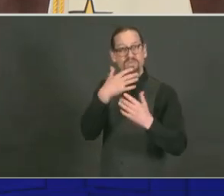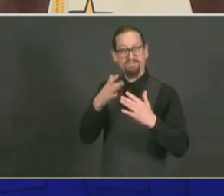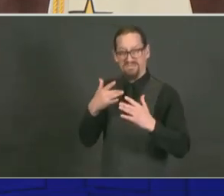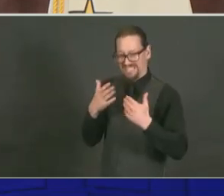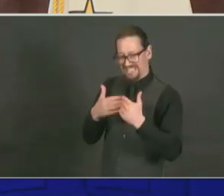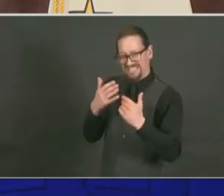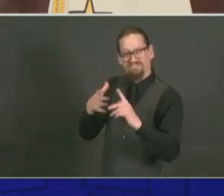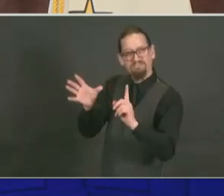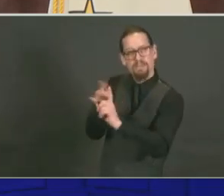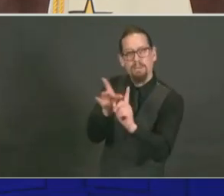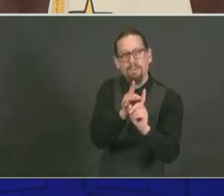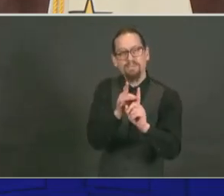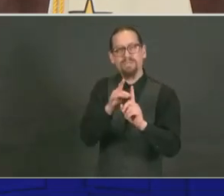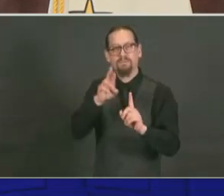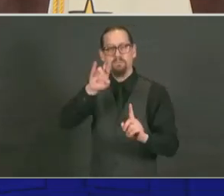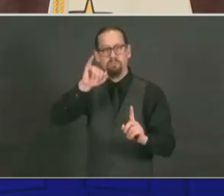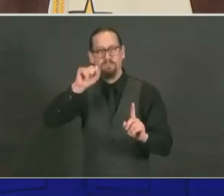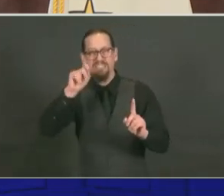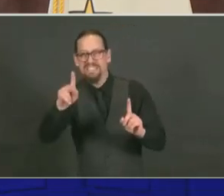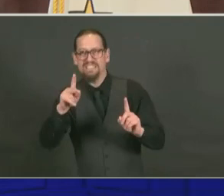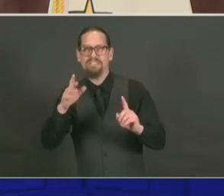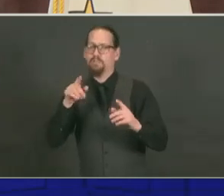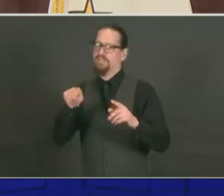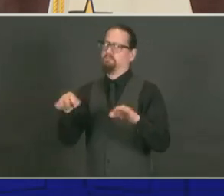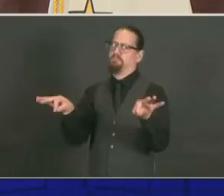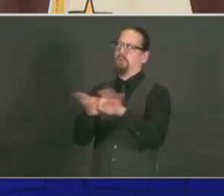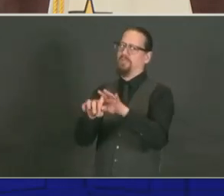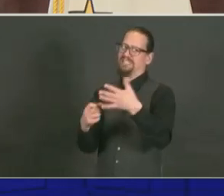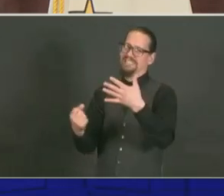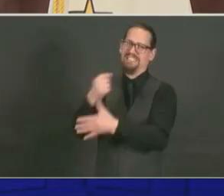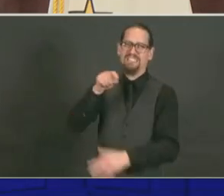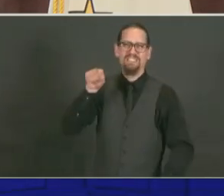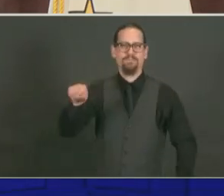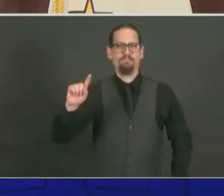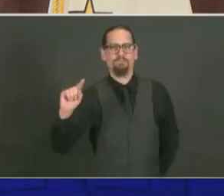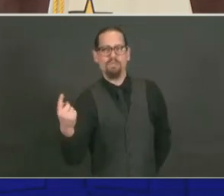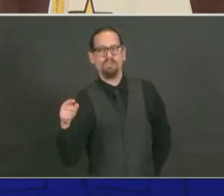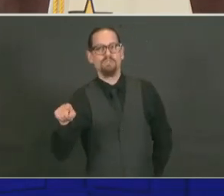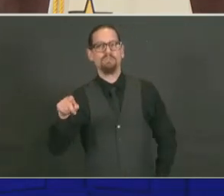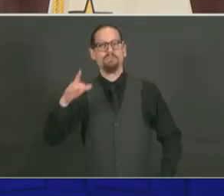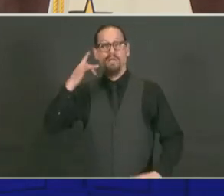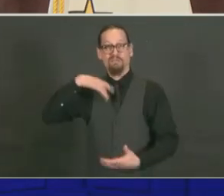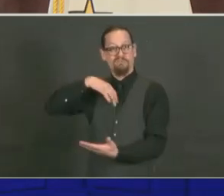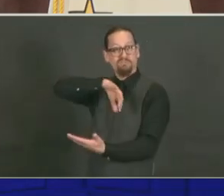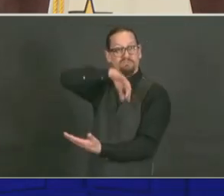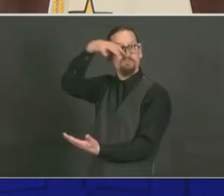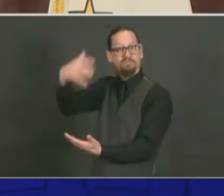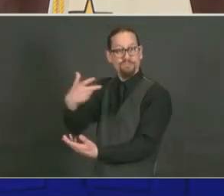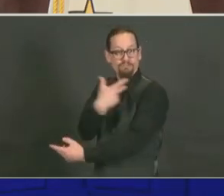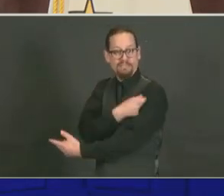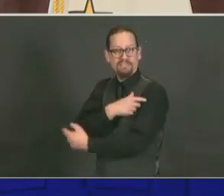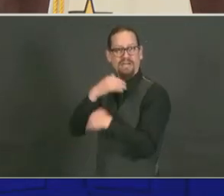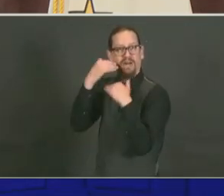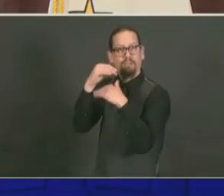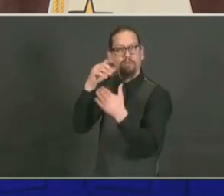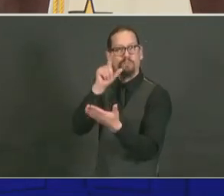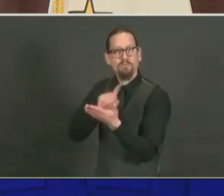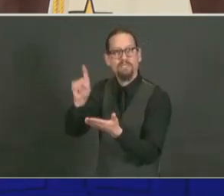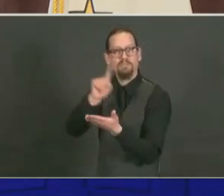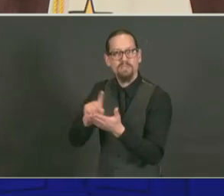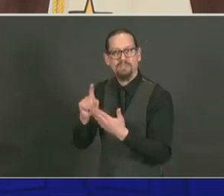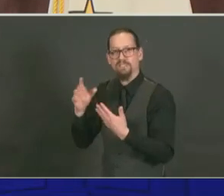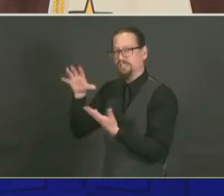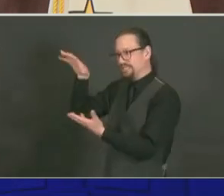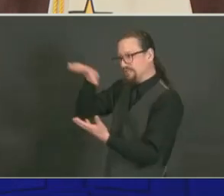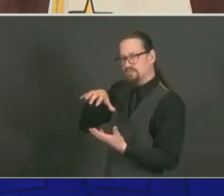line. With the limited supply that we have, we want to get it to them first. Those who are at much lower risk of actually